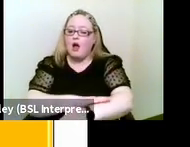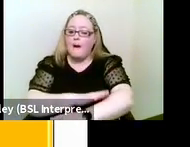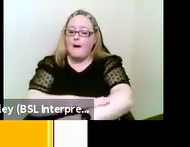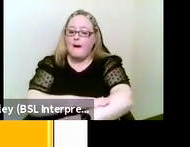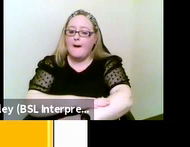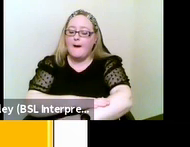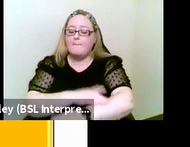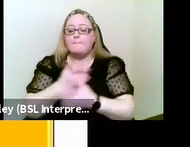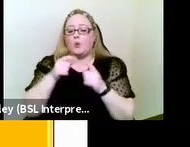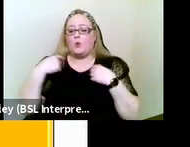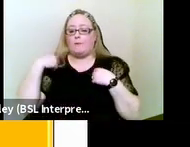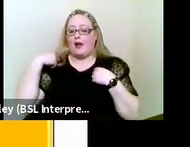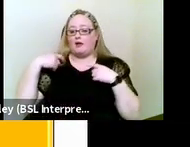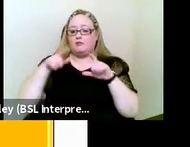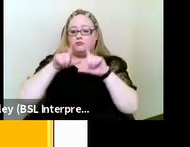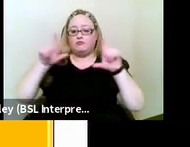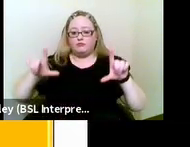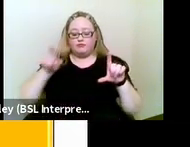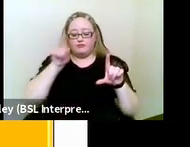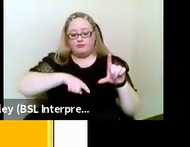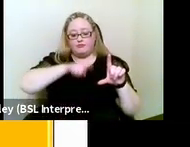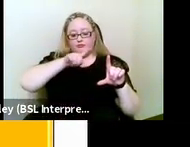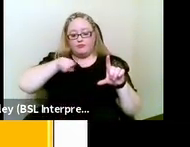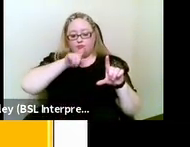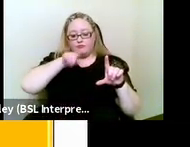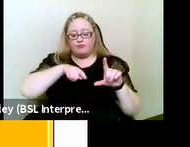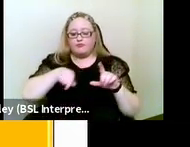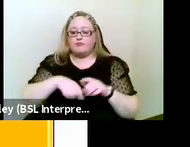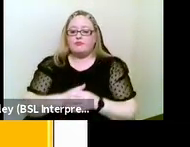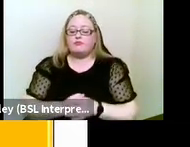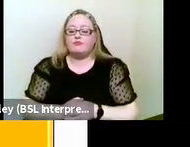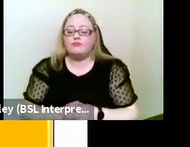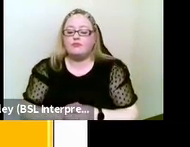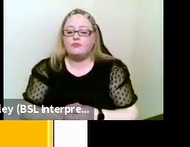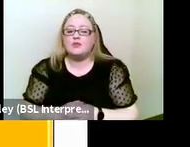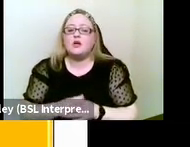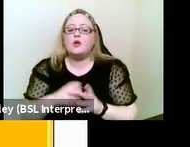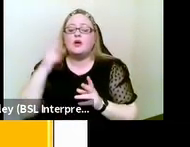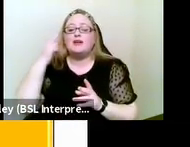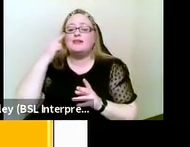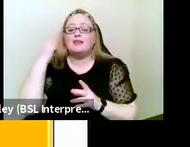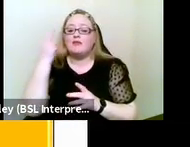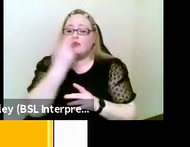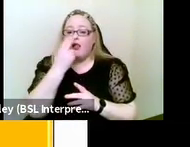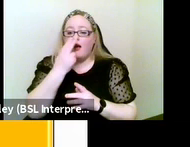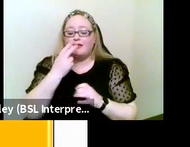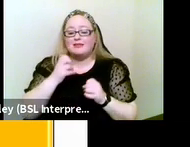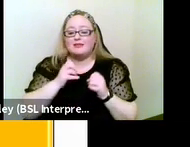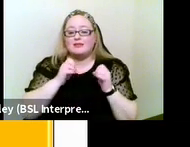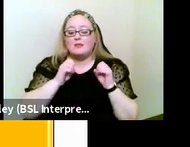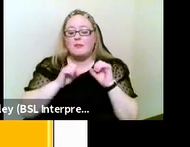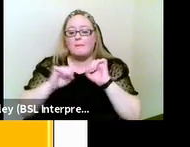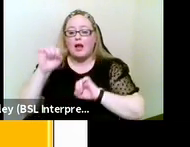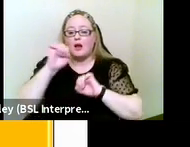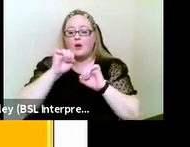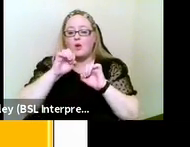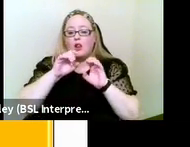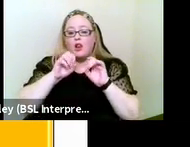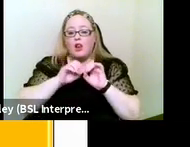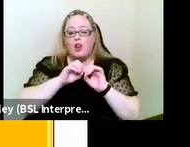person's back. Deafblind manual borrows to an extent from British sign language fingerspelling.